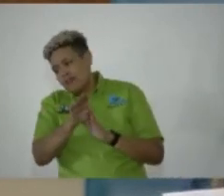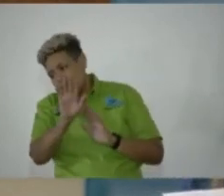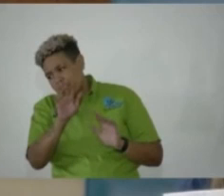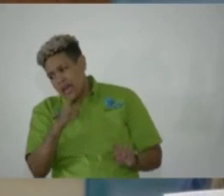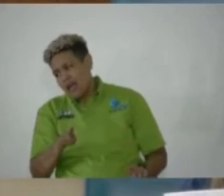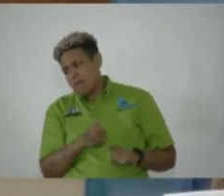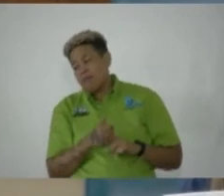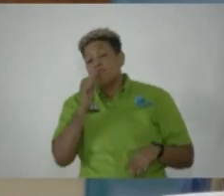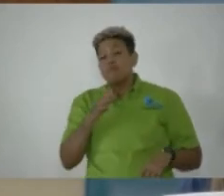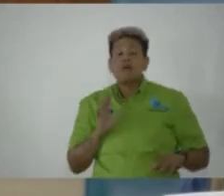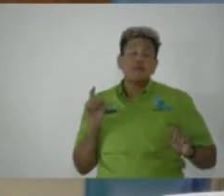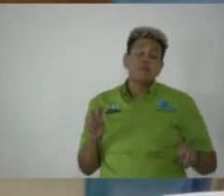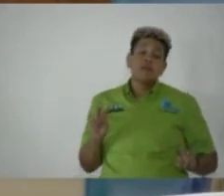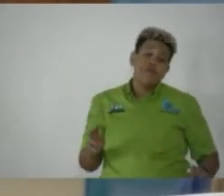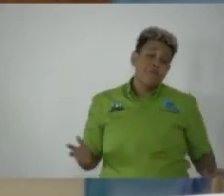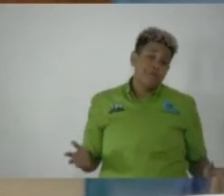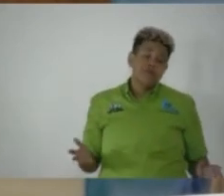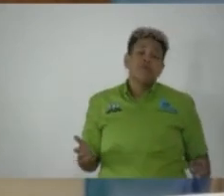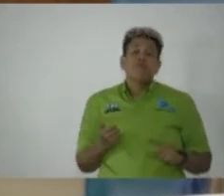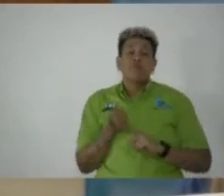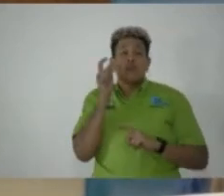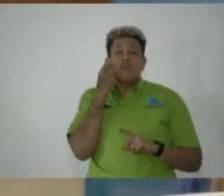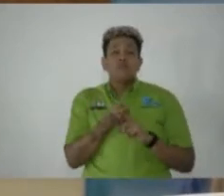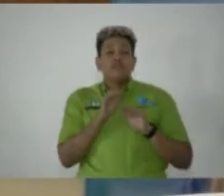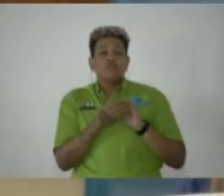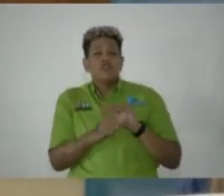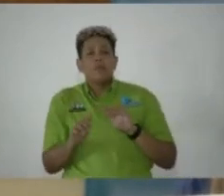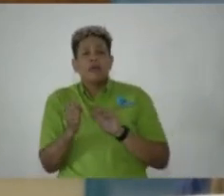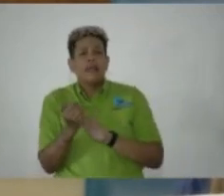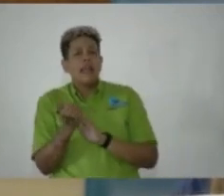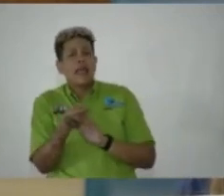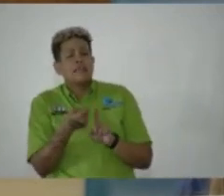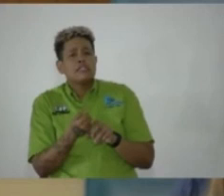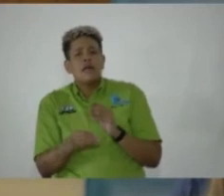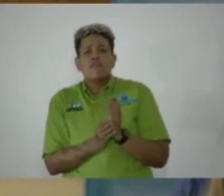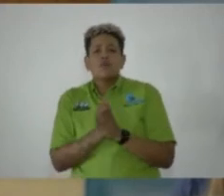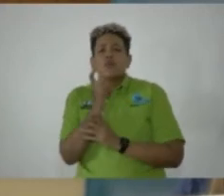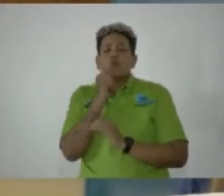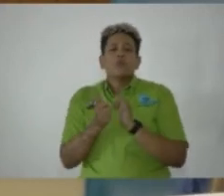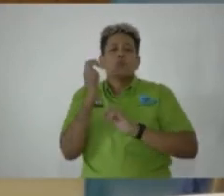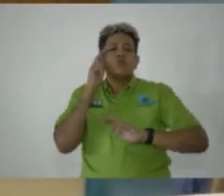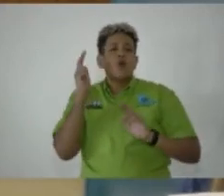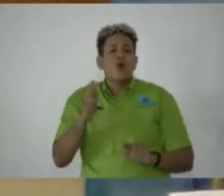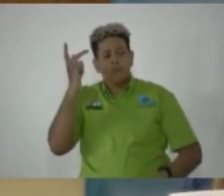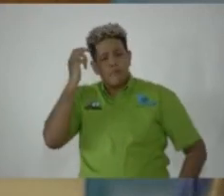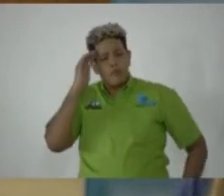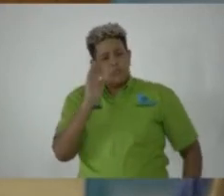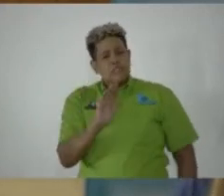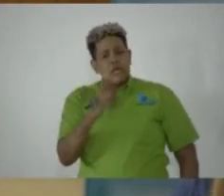Madam Speaker, the government of Jamaica led by the most honorable prime minister,